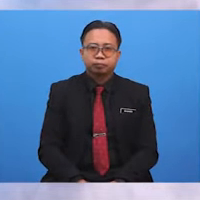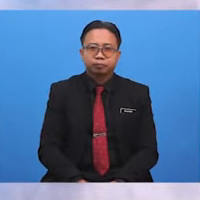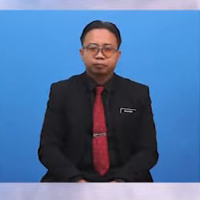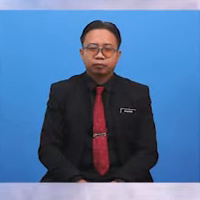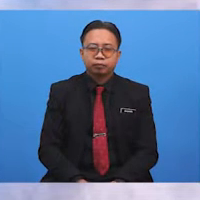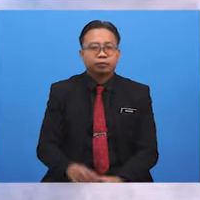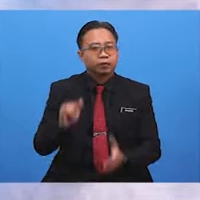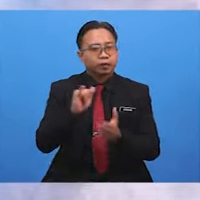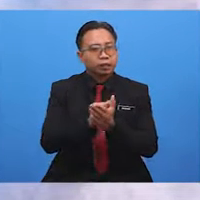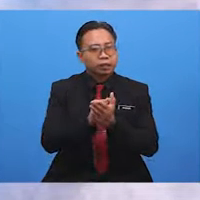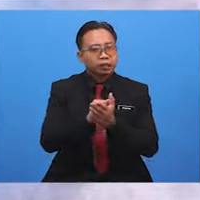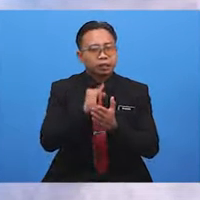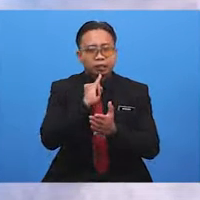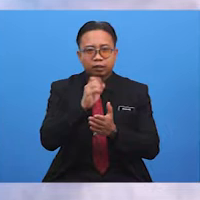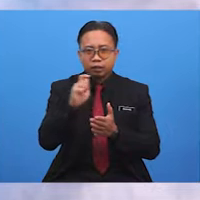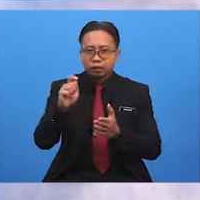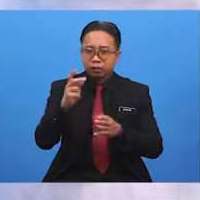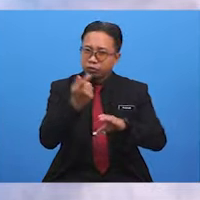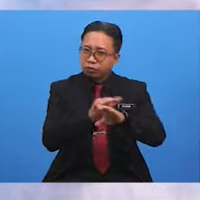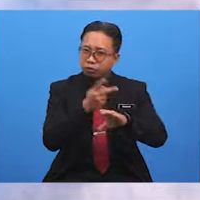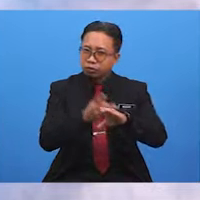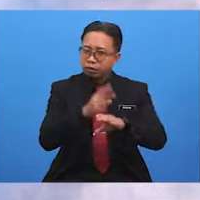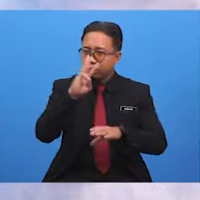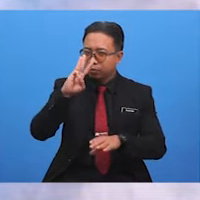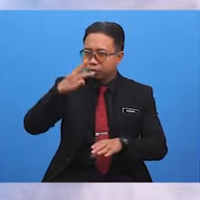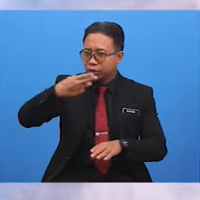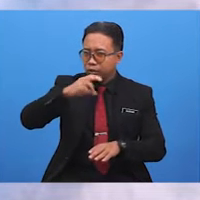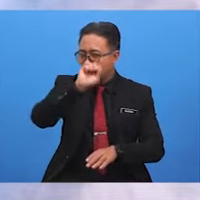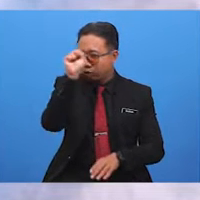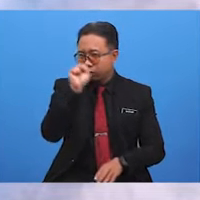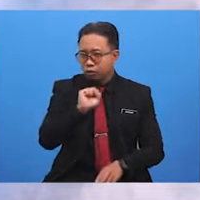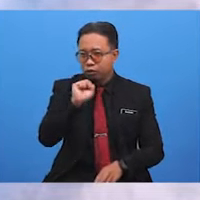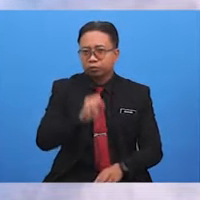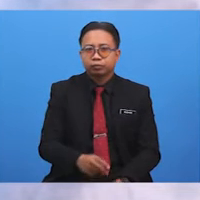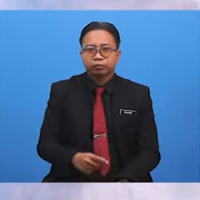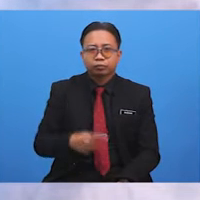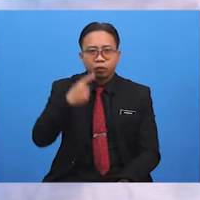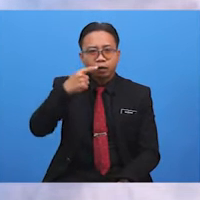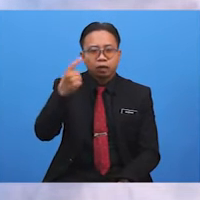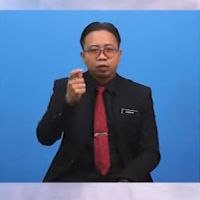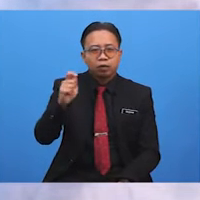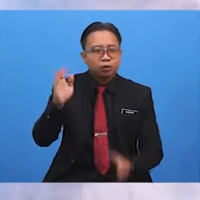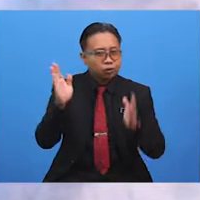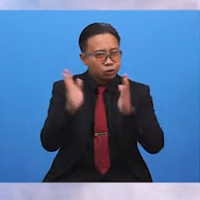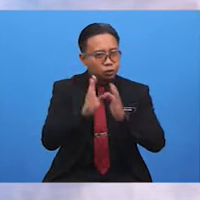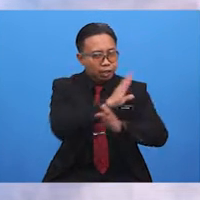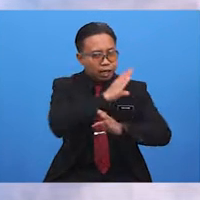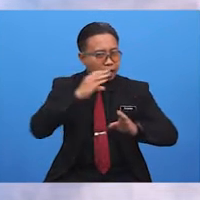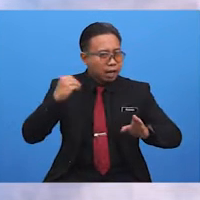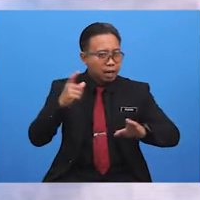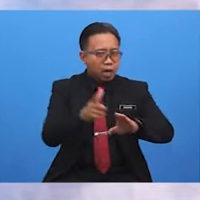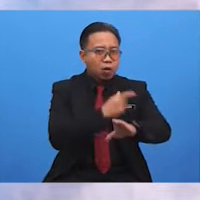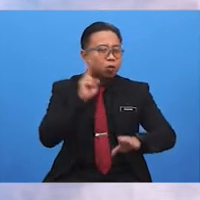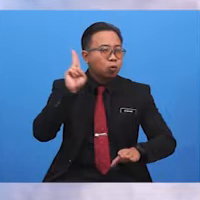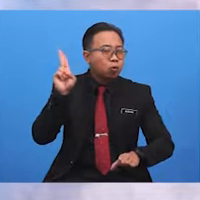This is the time to practice WH-Questions Pronounce the short and long OO sounds